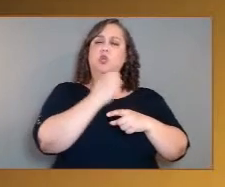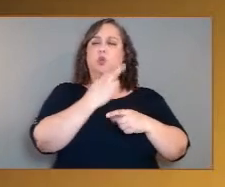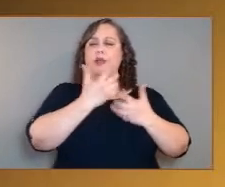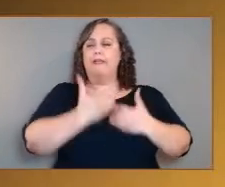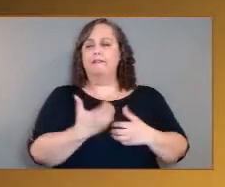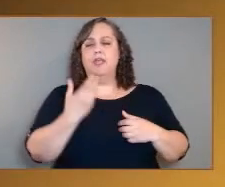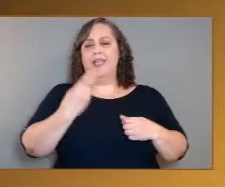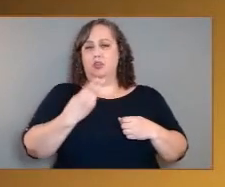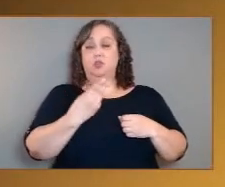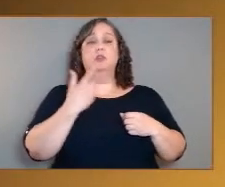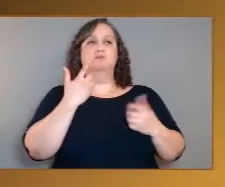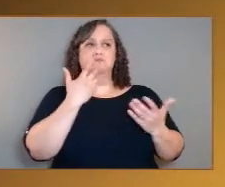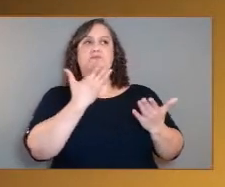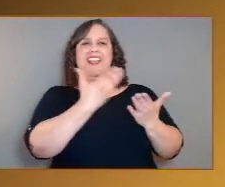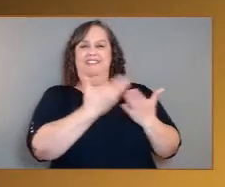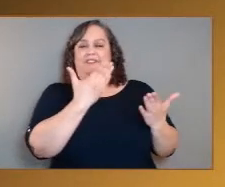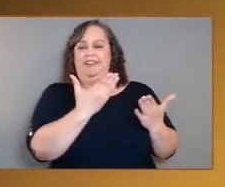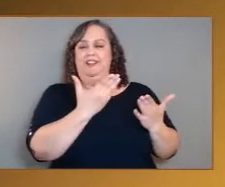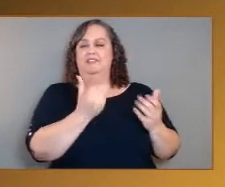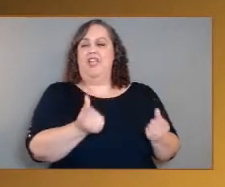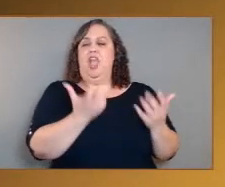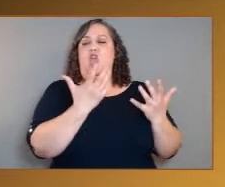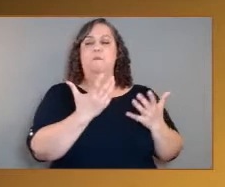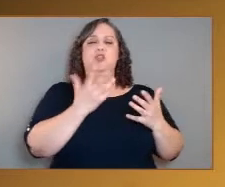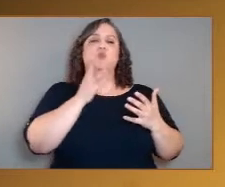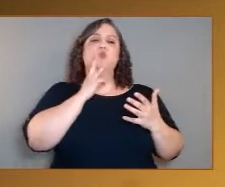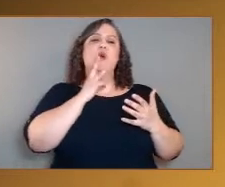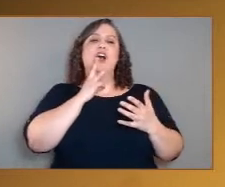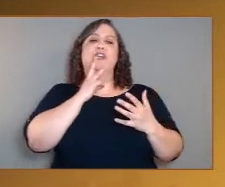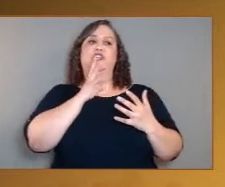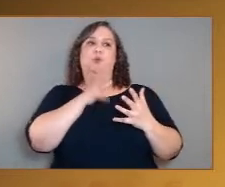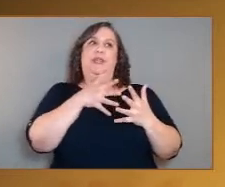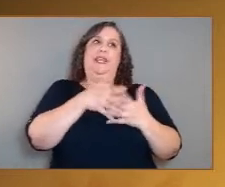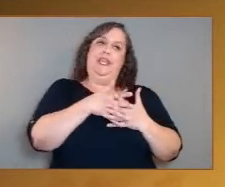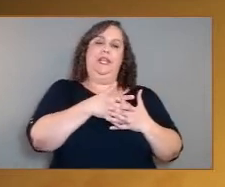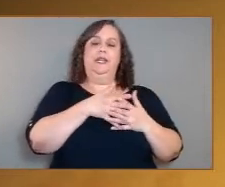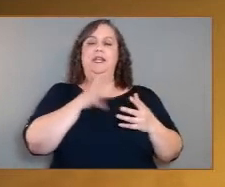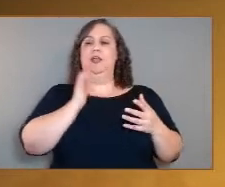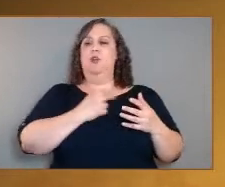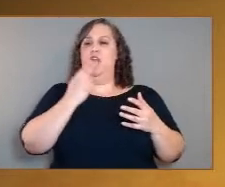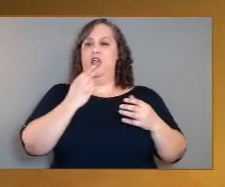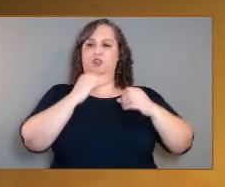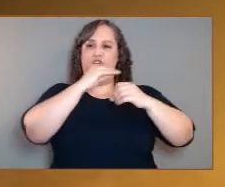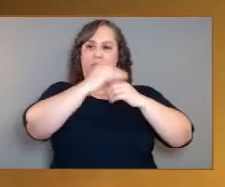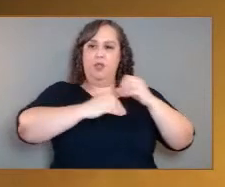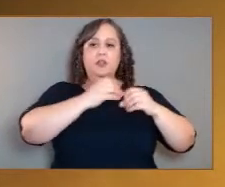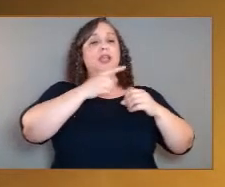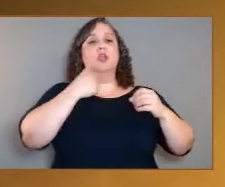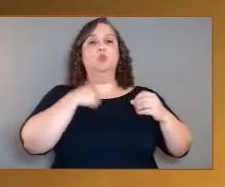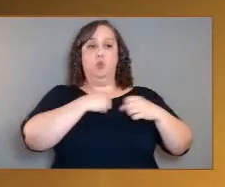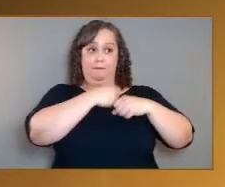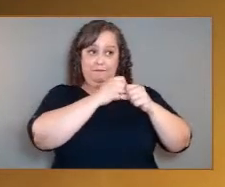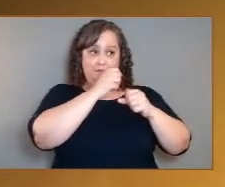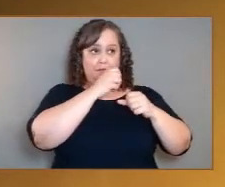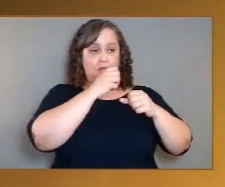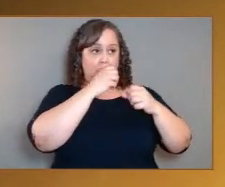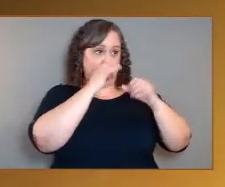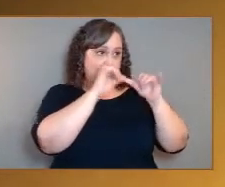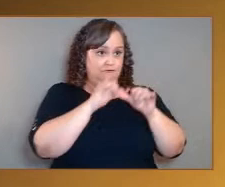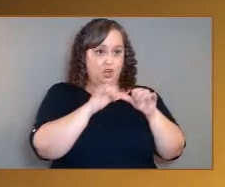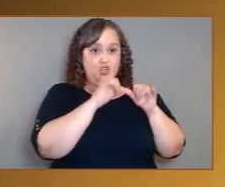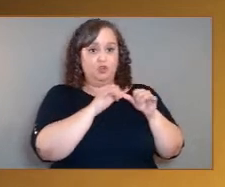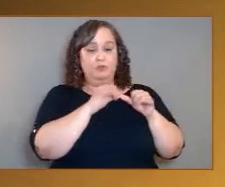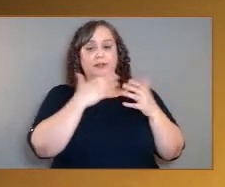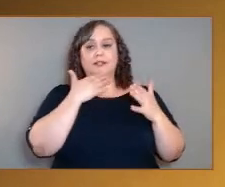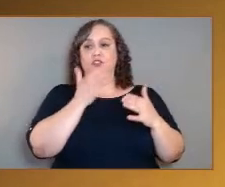in hydrogen molecules was present. And we made that measurement thanks to Pioneer Venus Large Probe. And since then, atmospheric, high